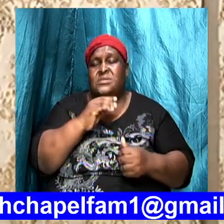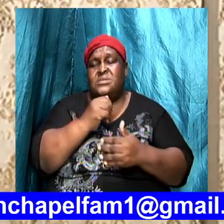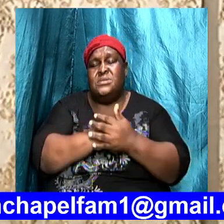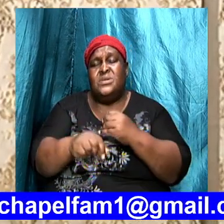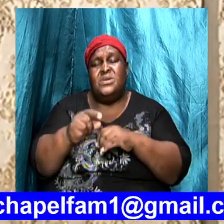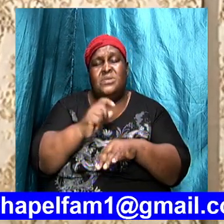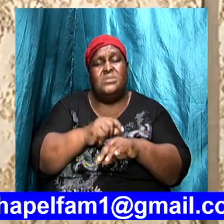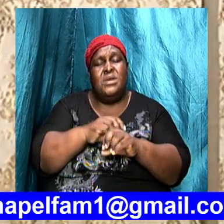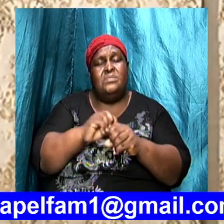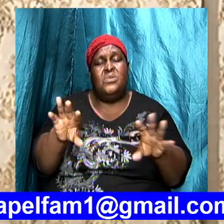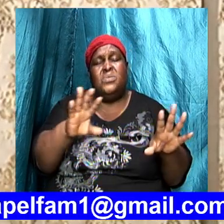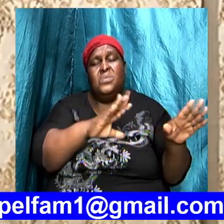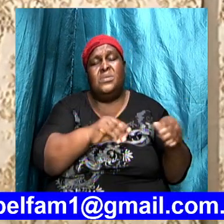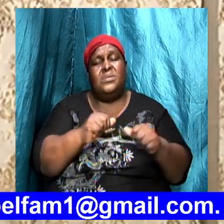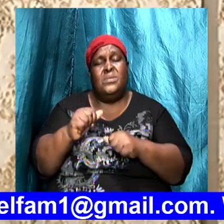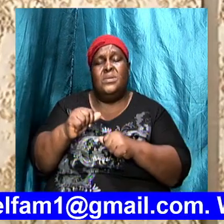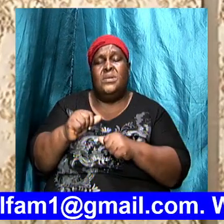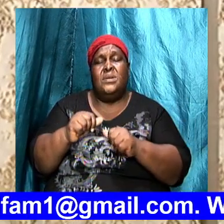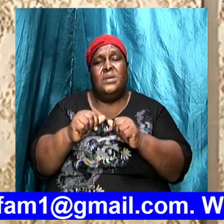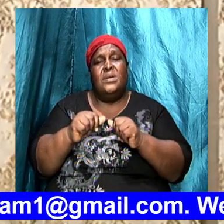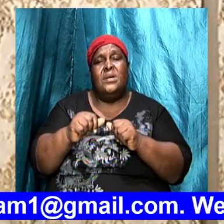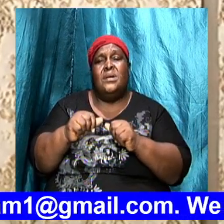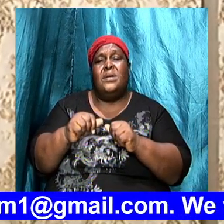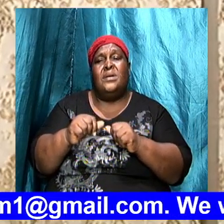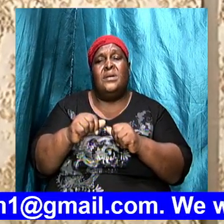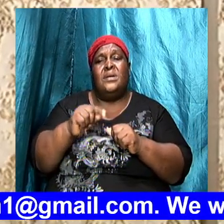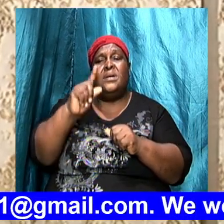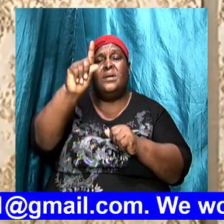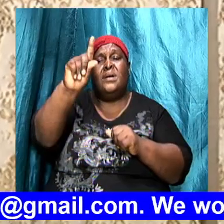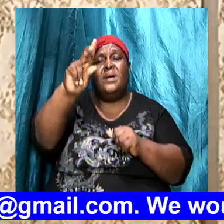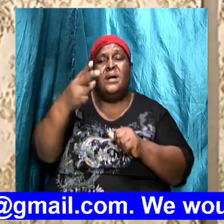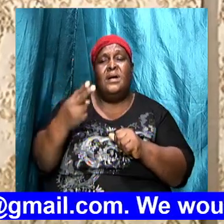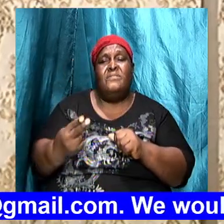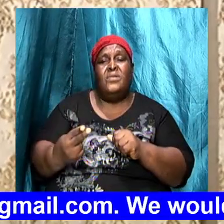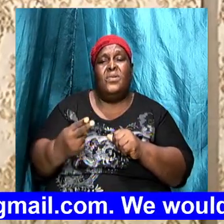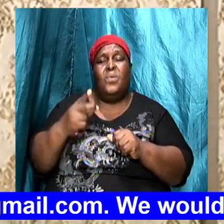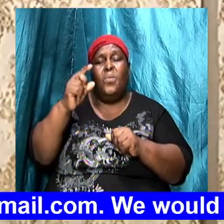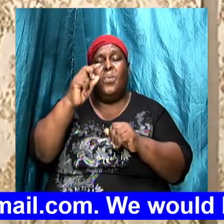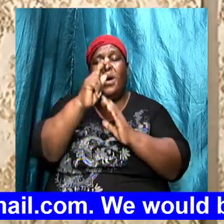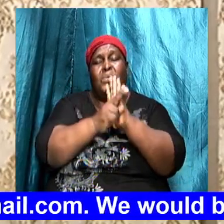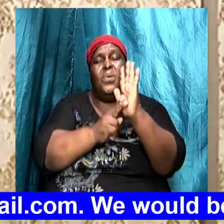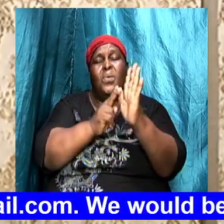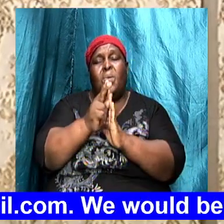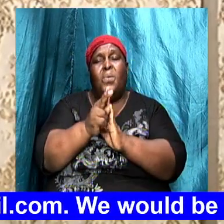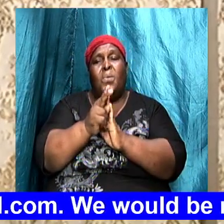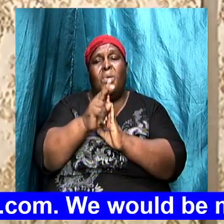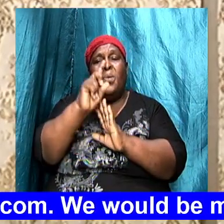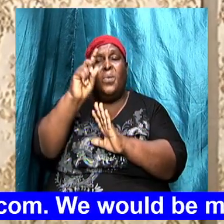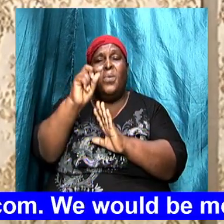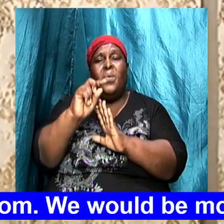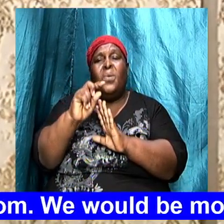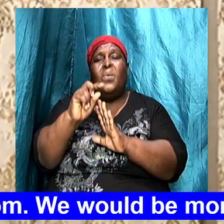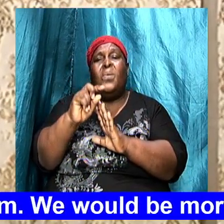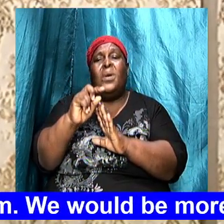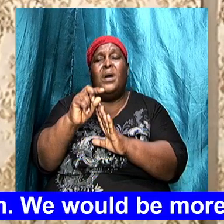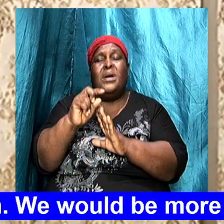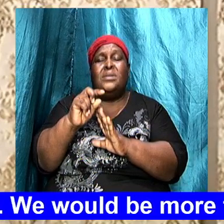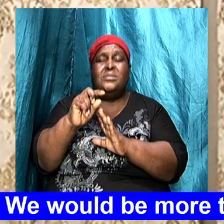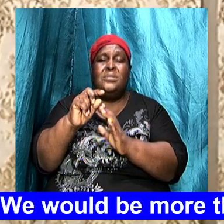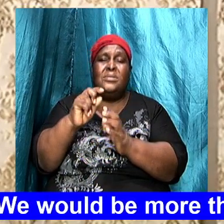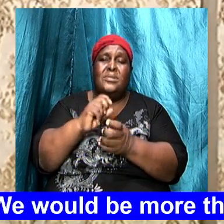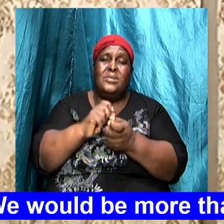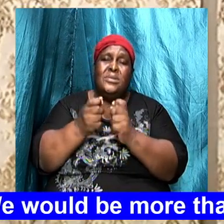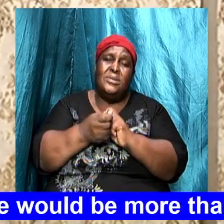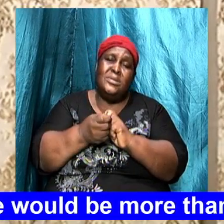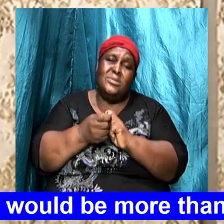a half hour turn to one hour and one hour turn to two hours and two turn to three in the presence of God you remember those days you